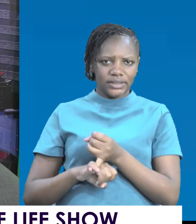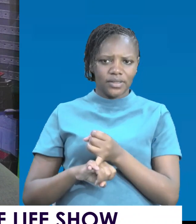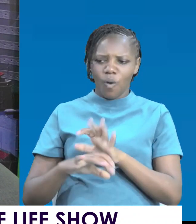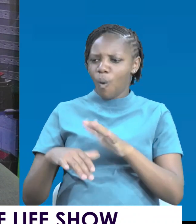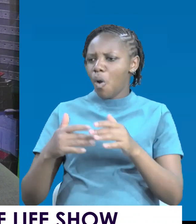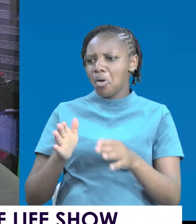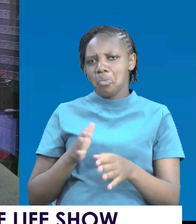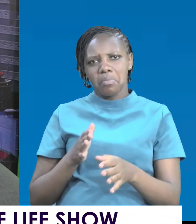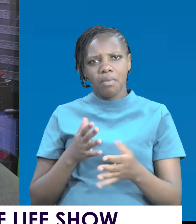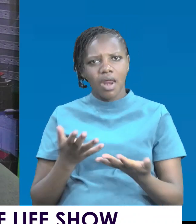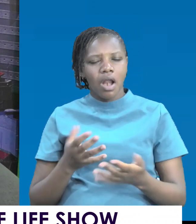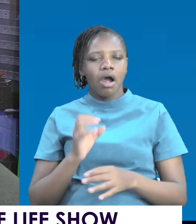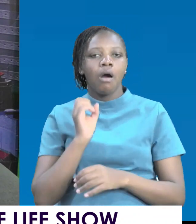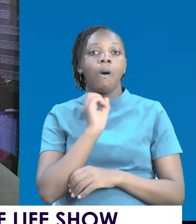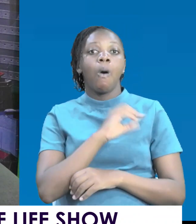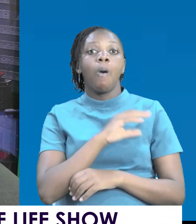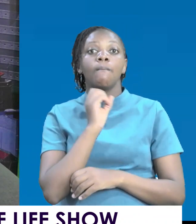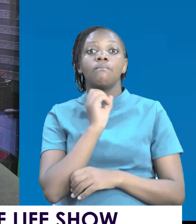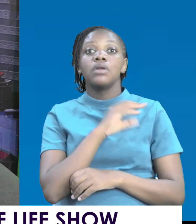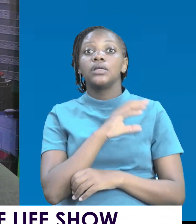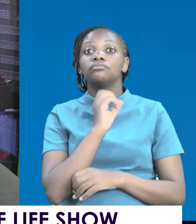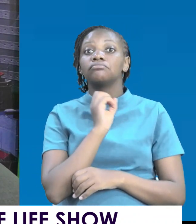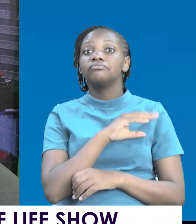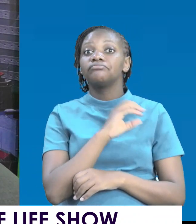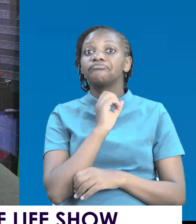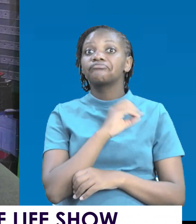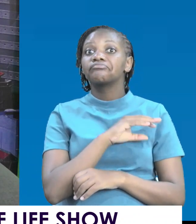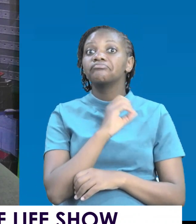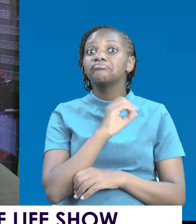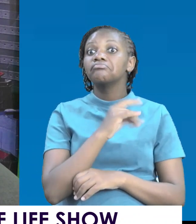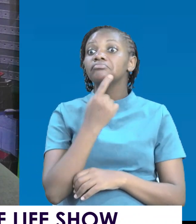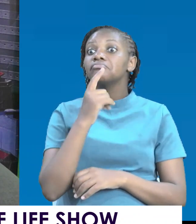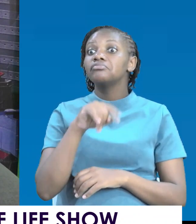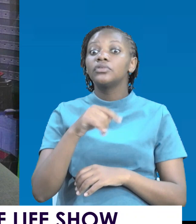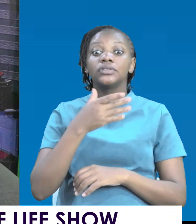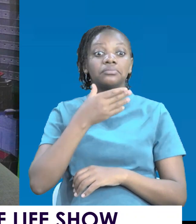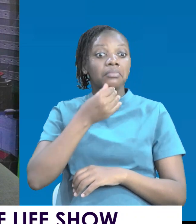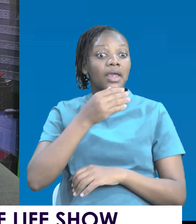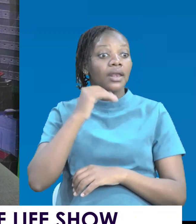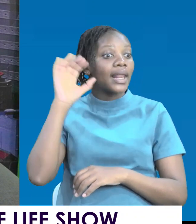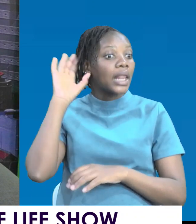complain that we do not listen.